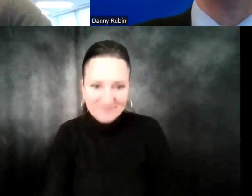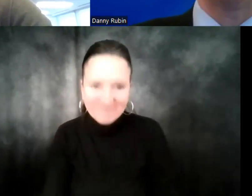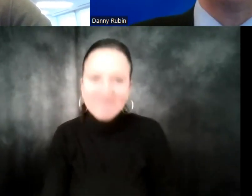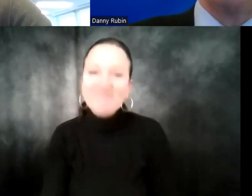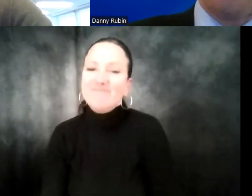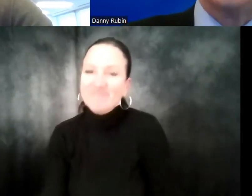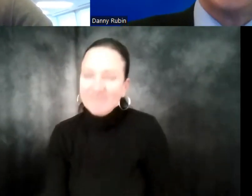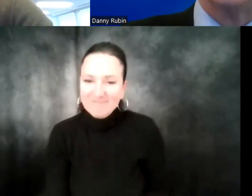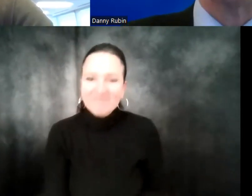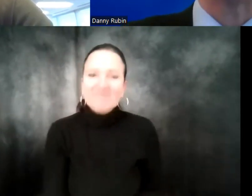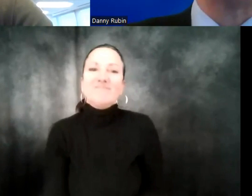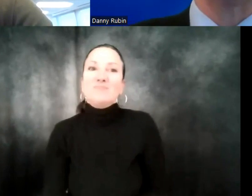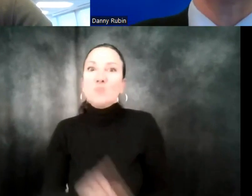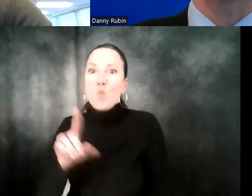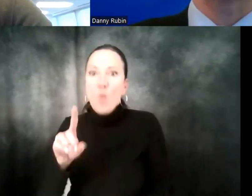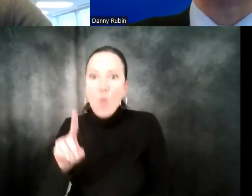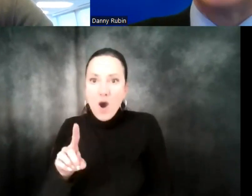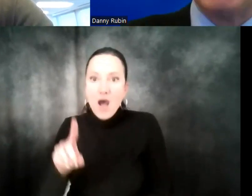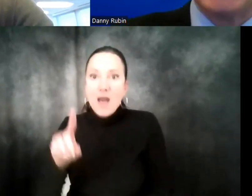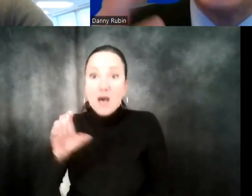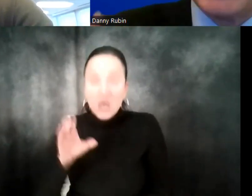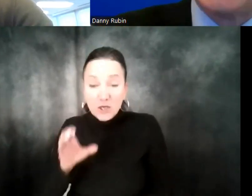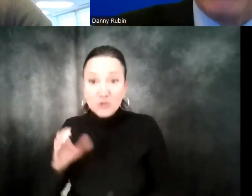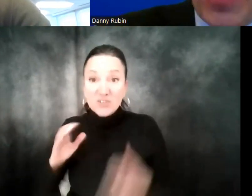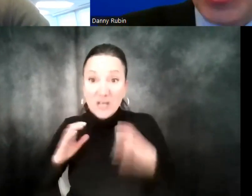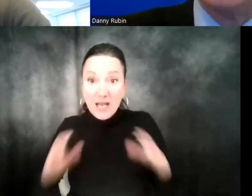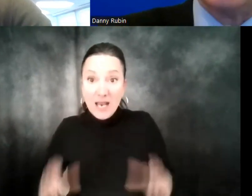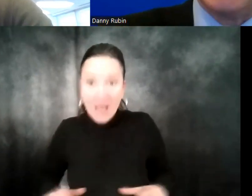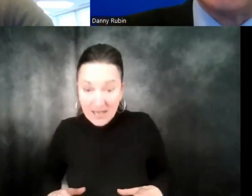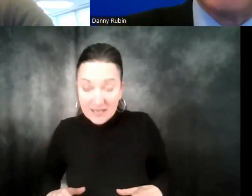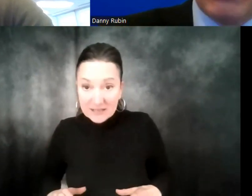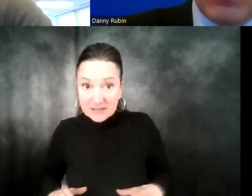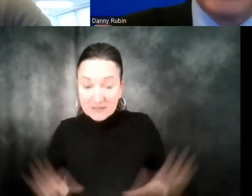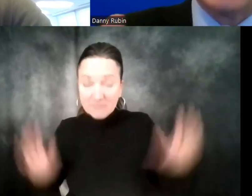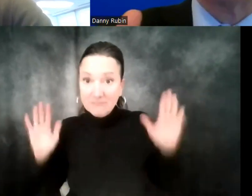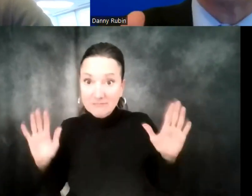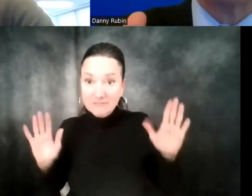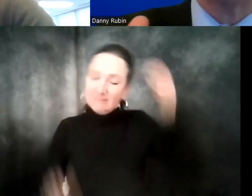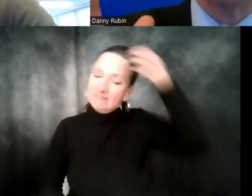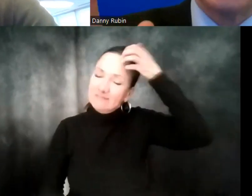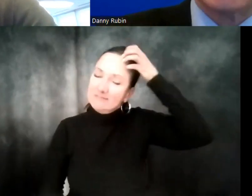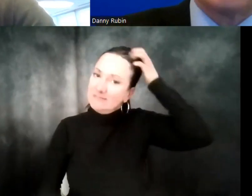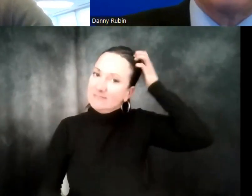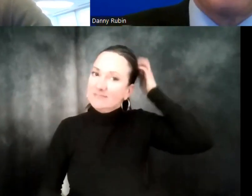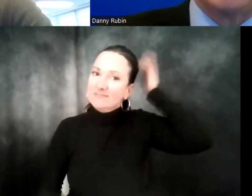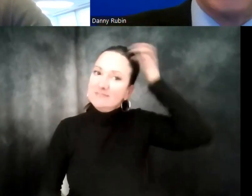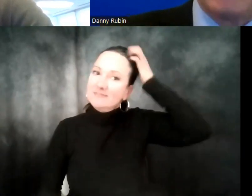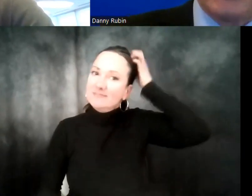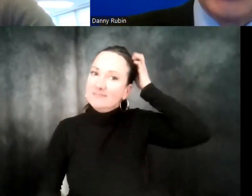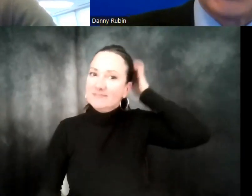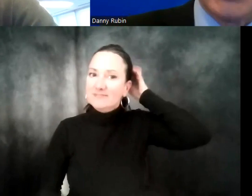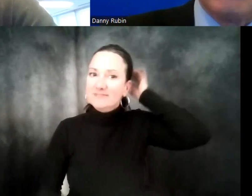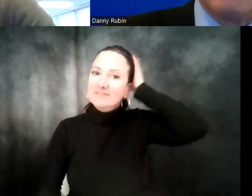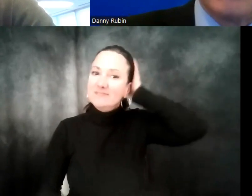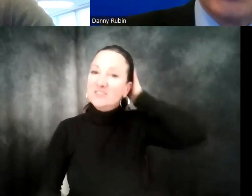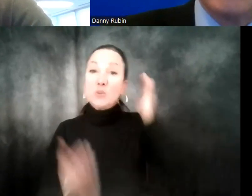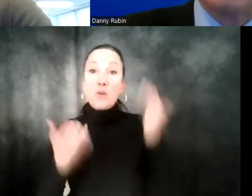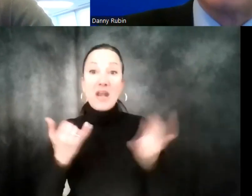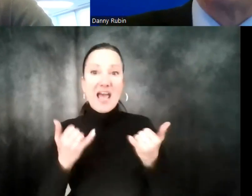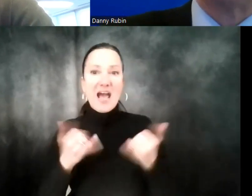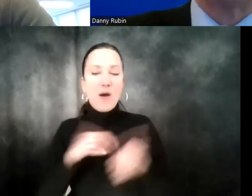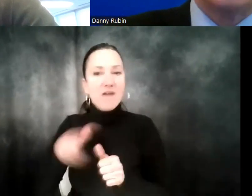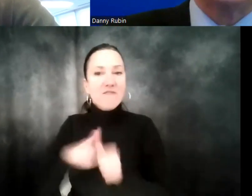if you thank you. 100. So what I'm going to do now for the students is I'm going to do what's called a follow-up question,